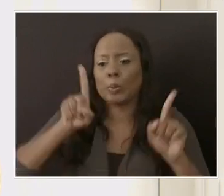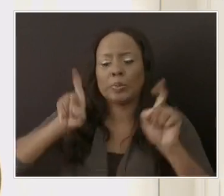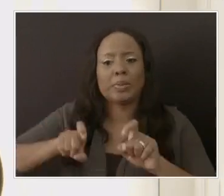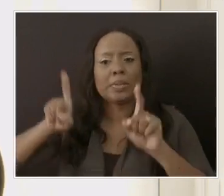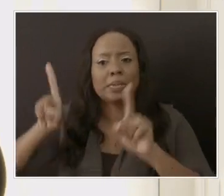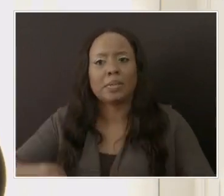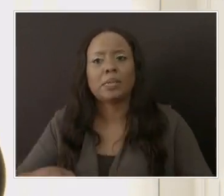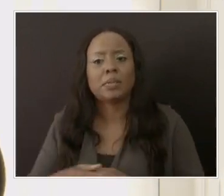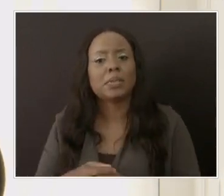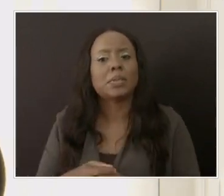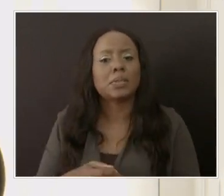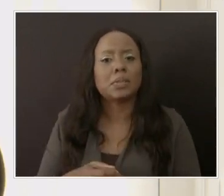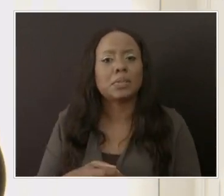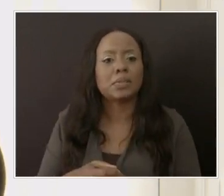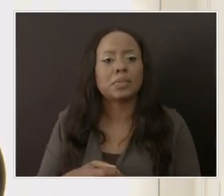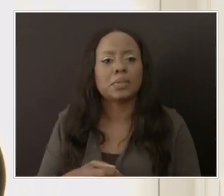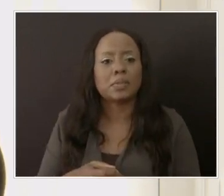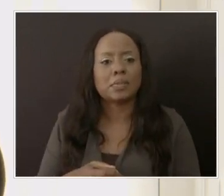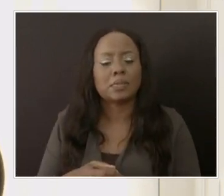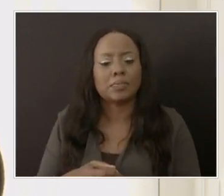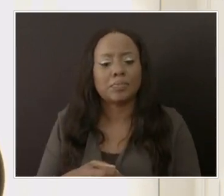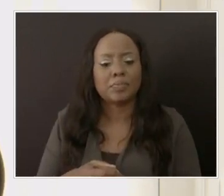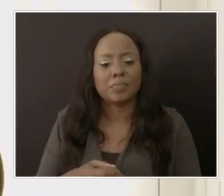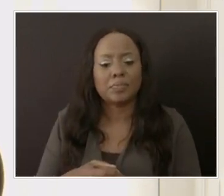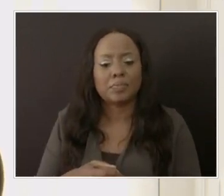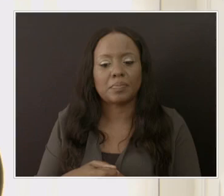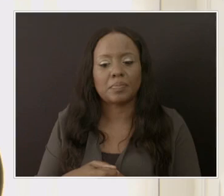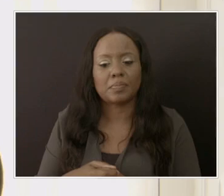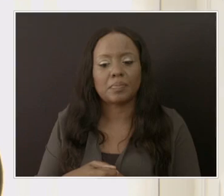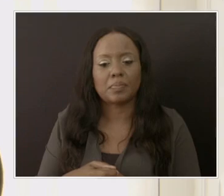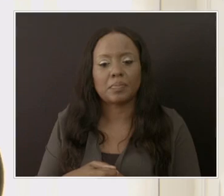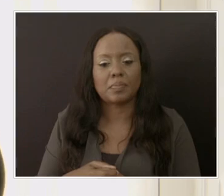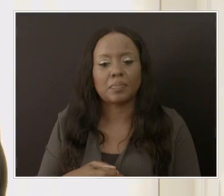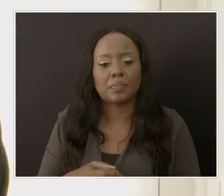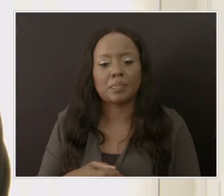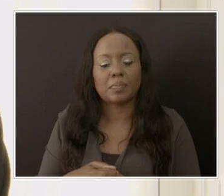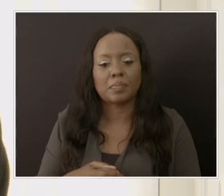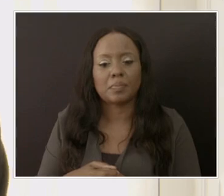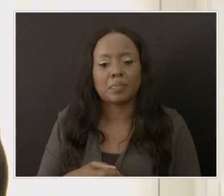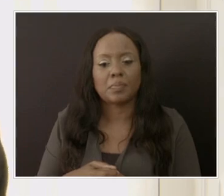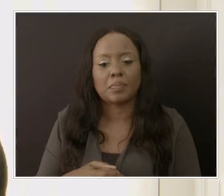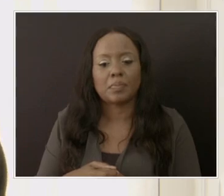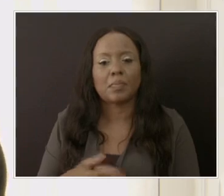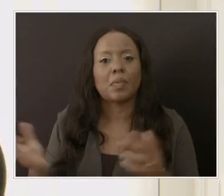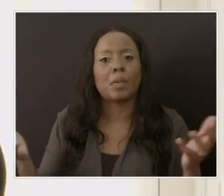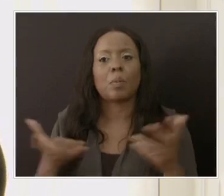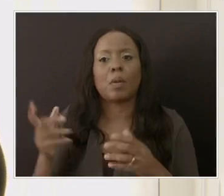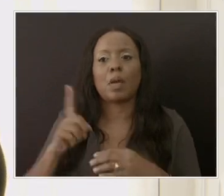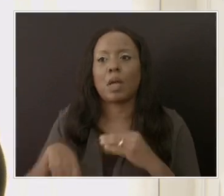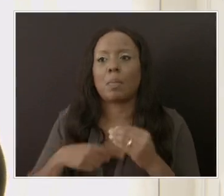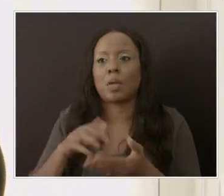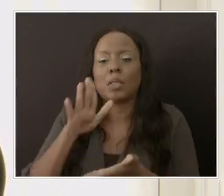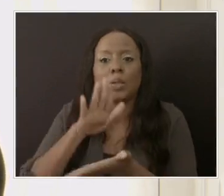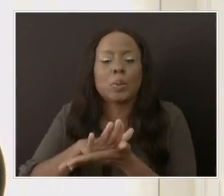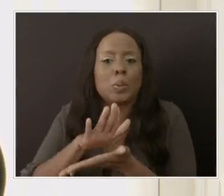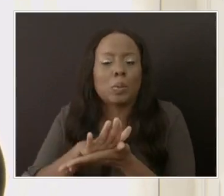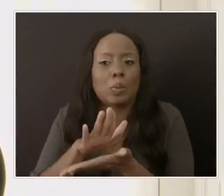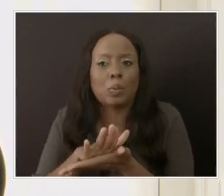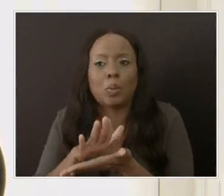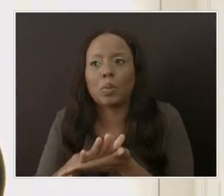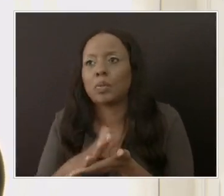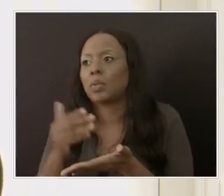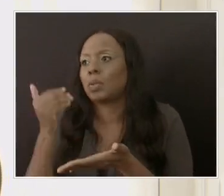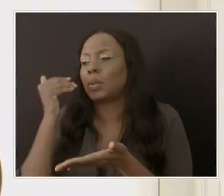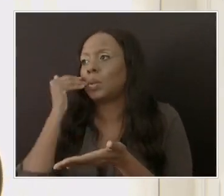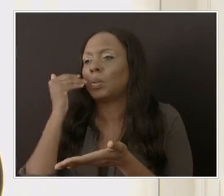Uh how much can you tell us about its implications for the use of the facilities especially the schools. Uh so that uh we can